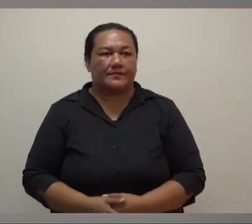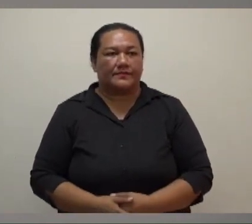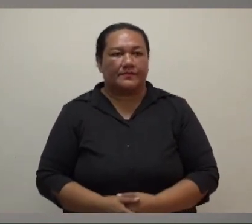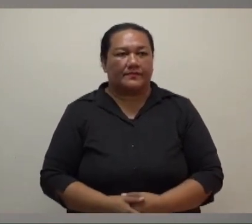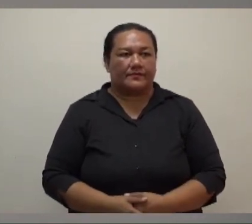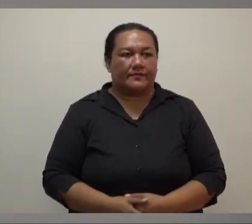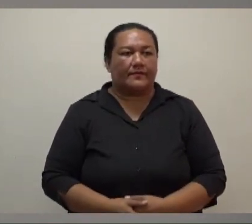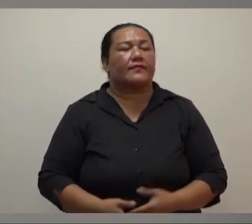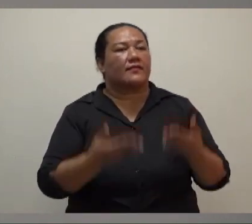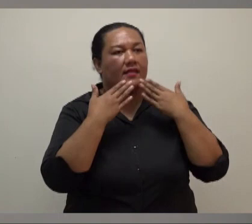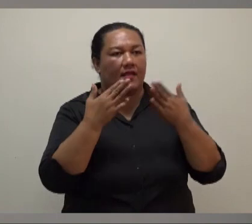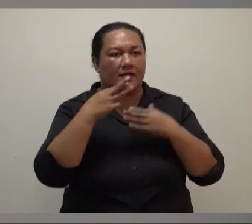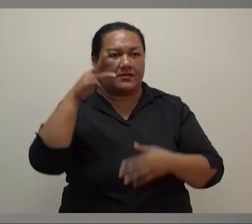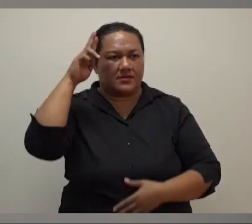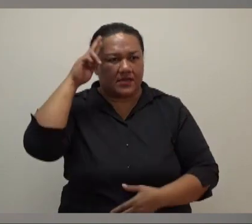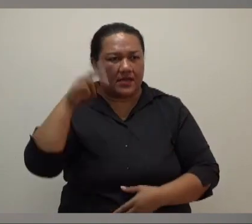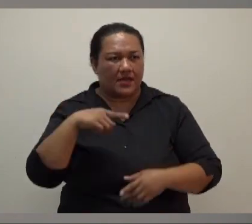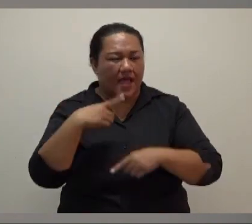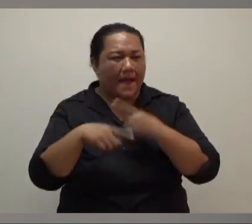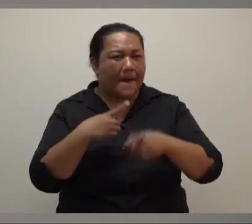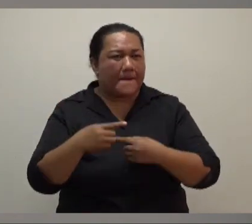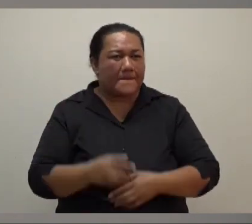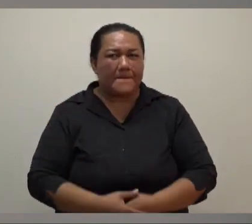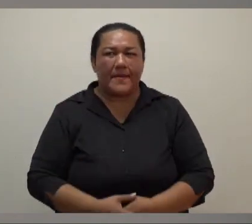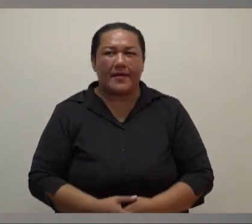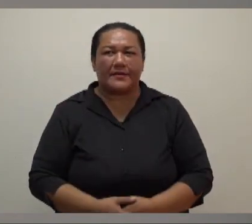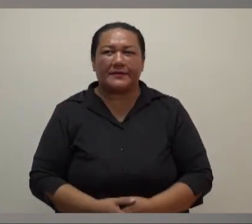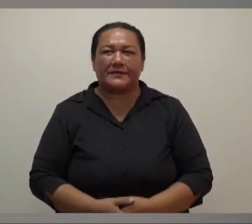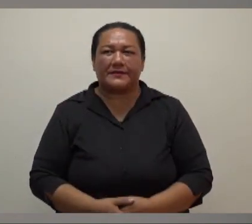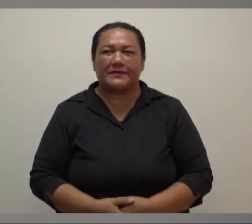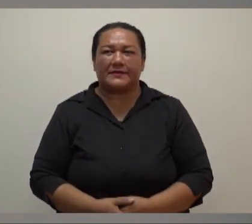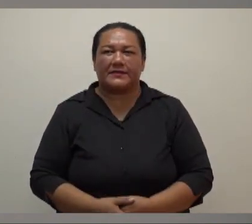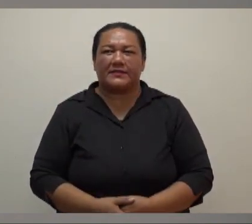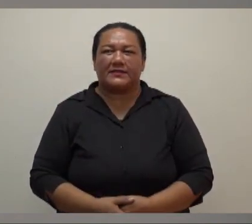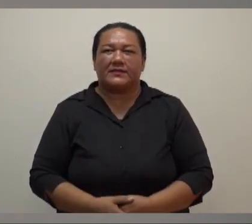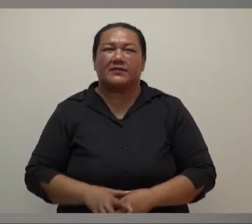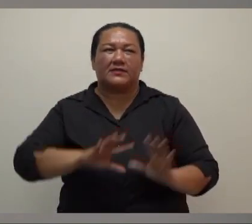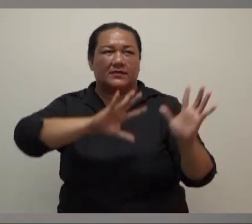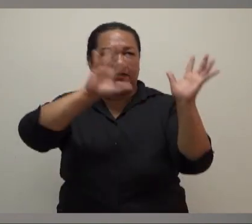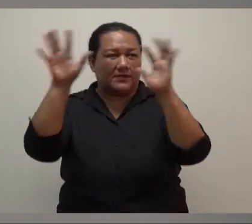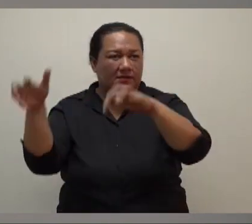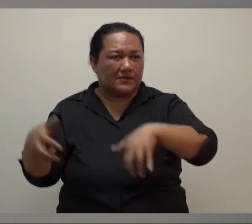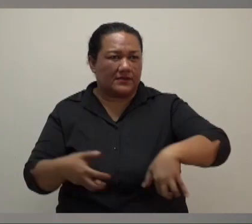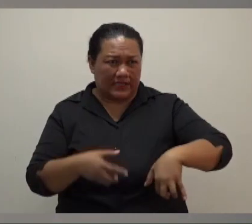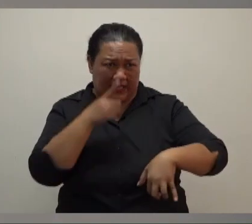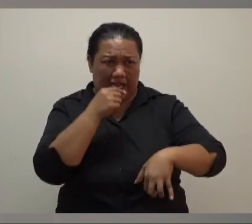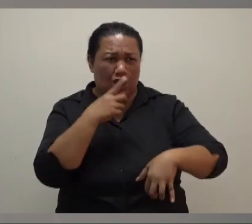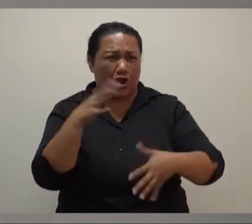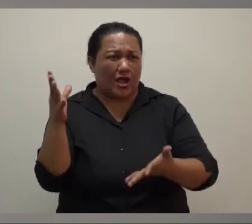Thank you, sir. Just for this tsunami threat, I know this is a whole of government approach. Can you please confirm